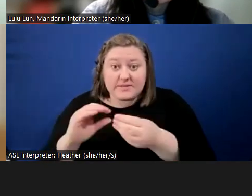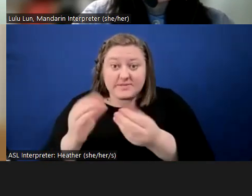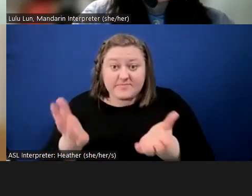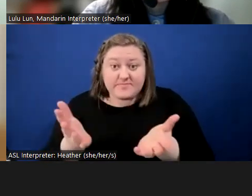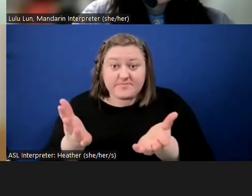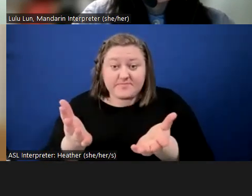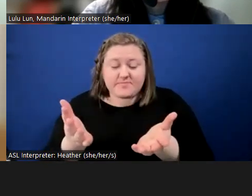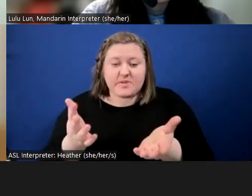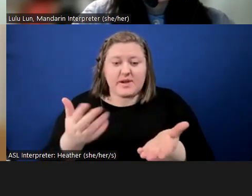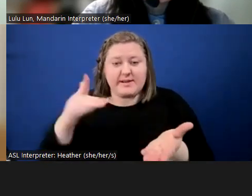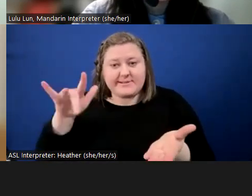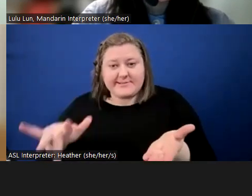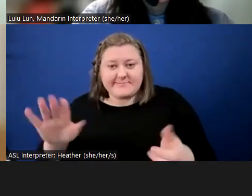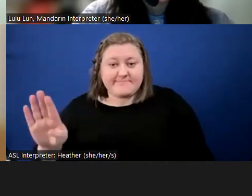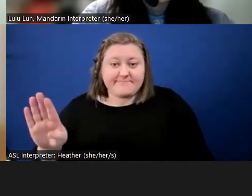raise your hand.